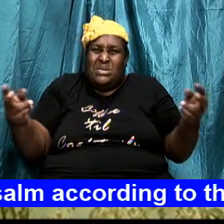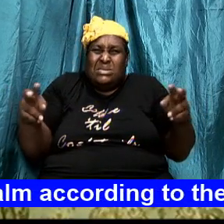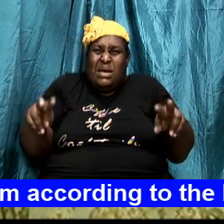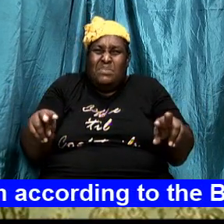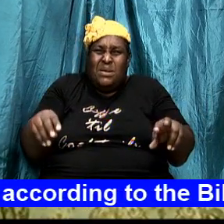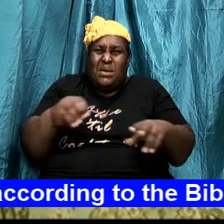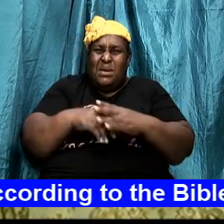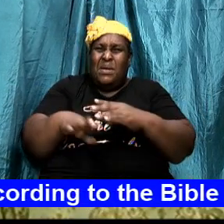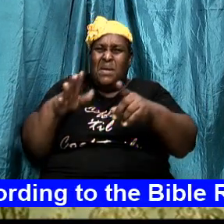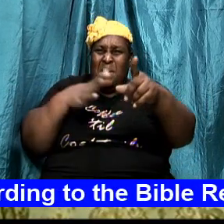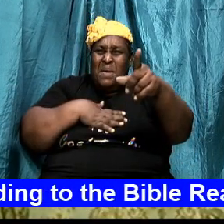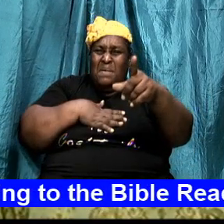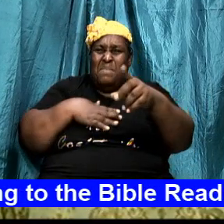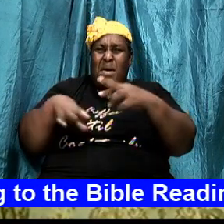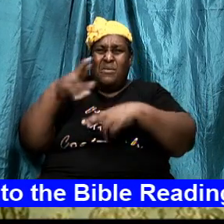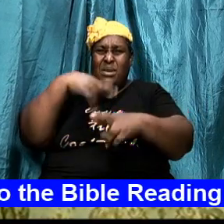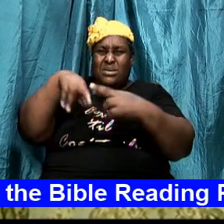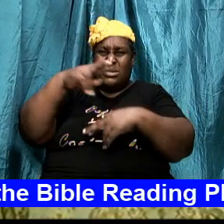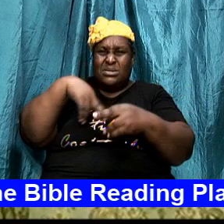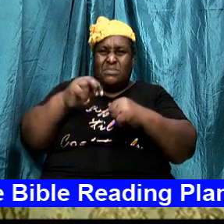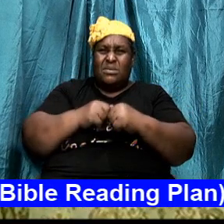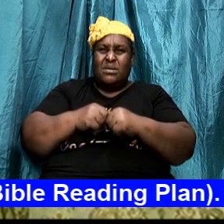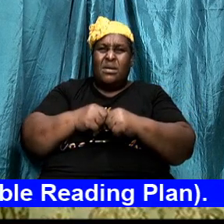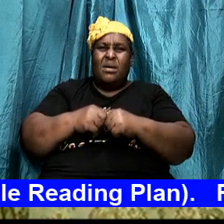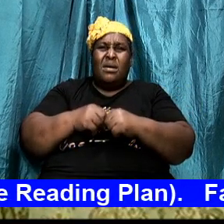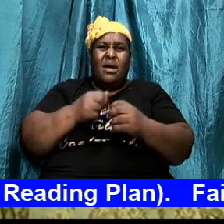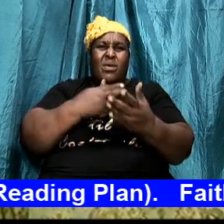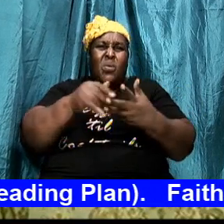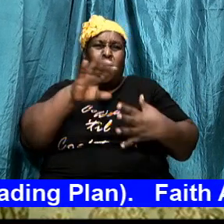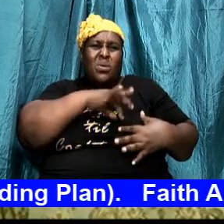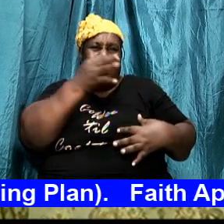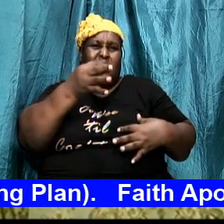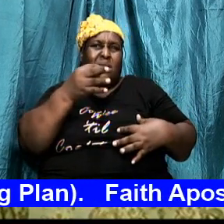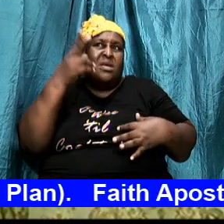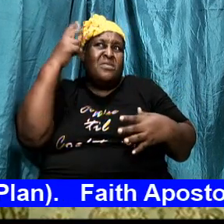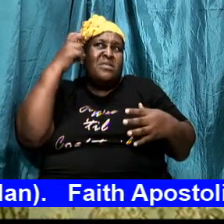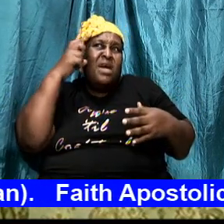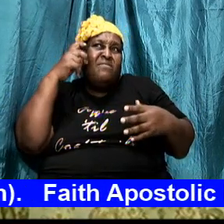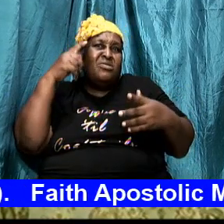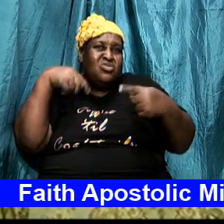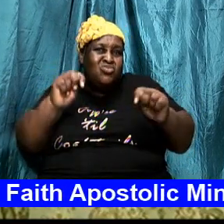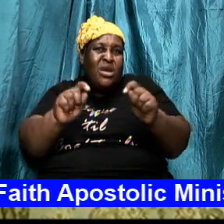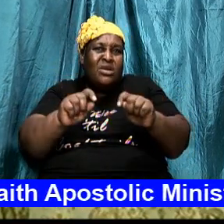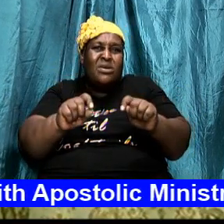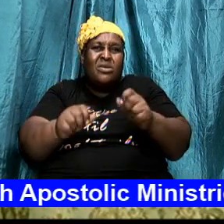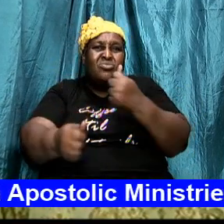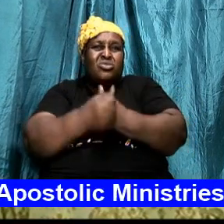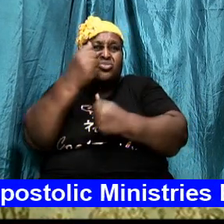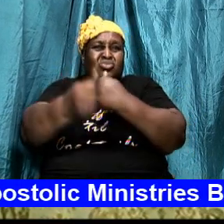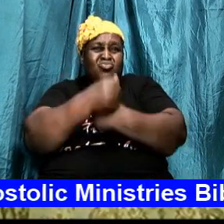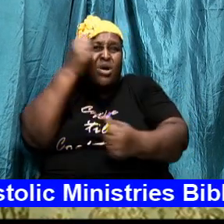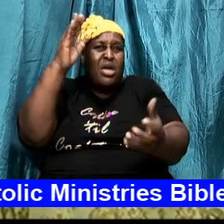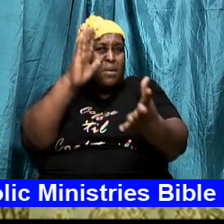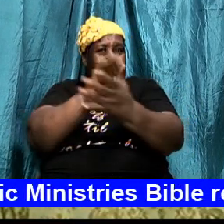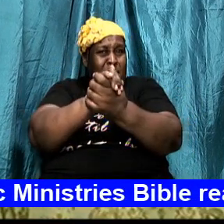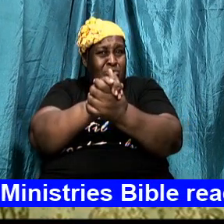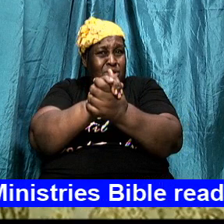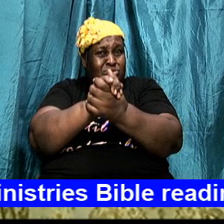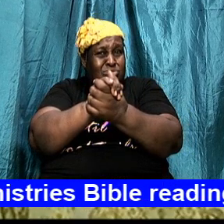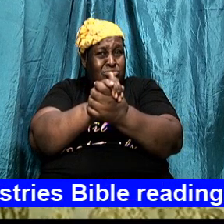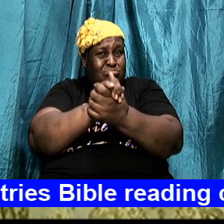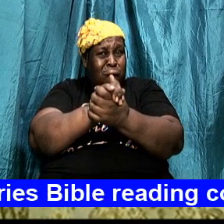was drawn me aside and said look here the adversary is trying to mash it up the adversary is trying to infiltrate it